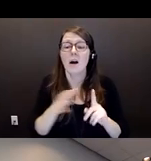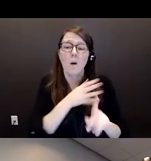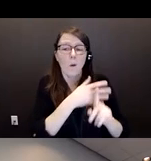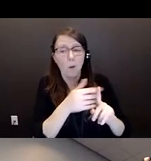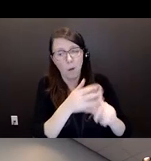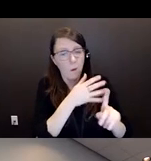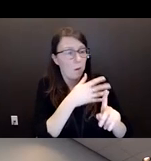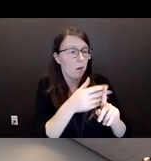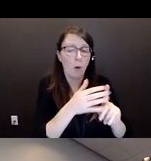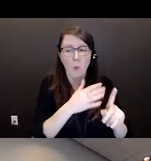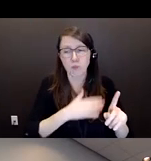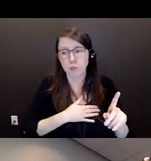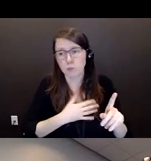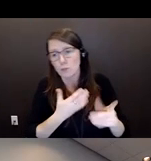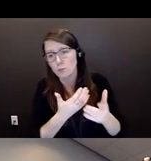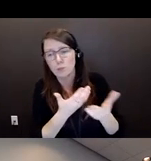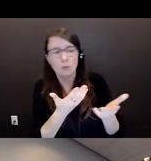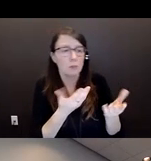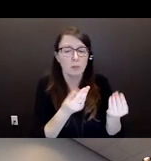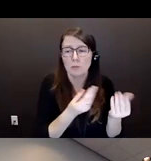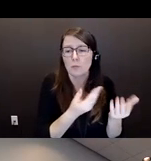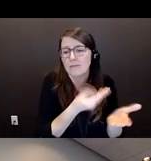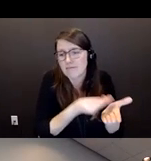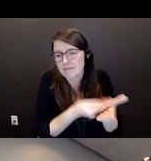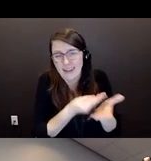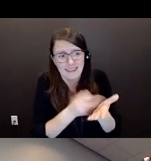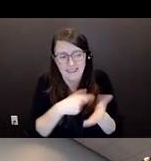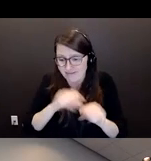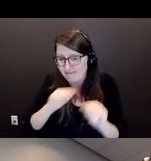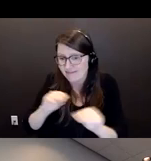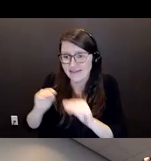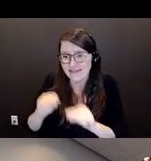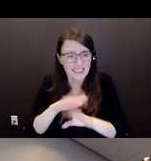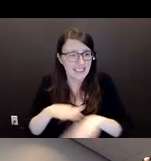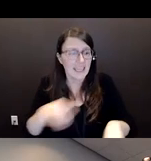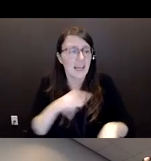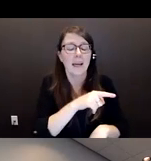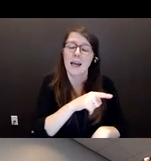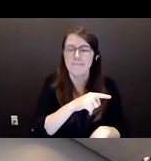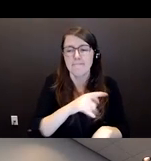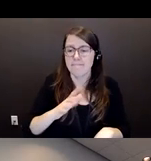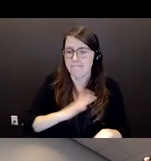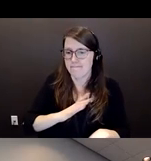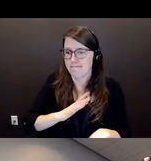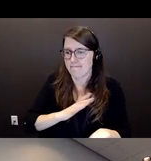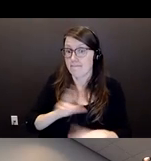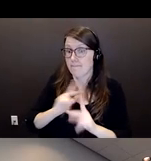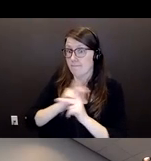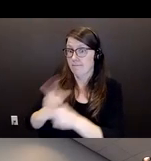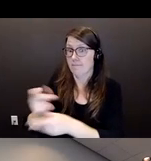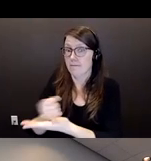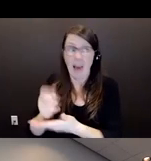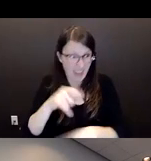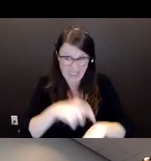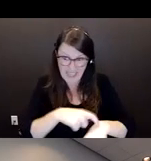from that particular perspective. So she allowed him, not knowing that you cannot allow someone else to use a credit